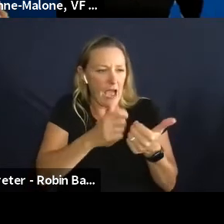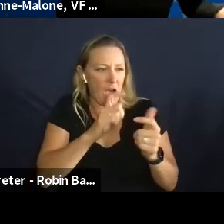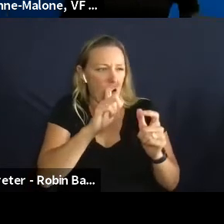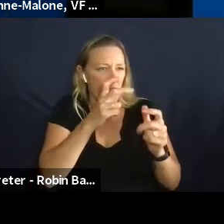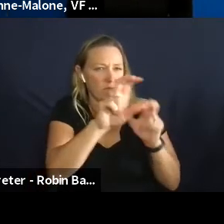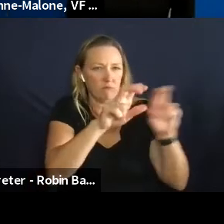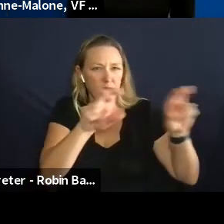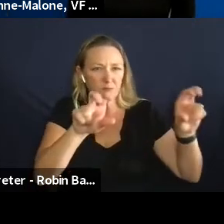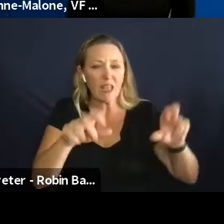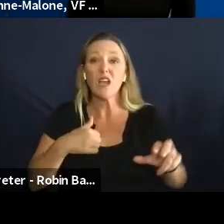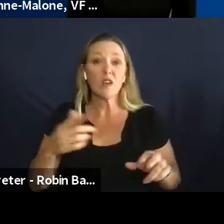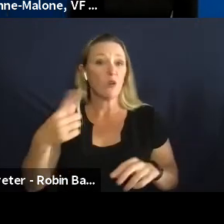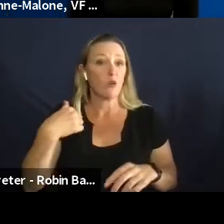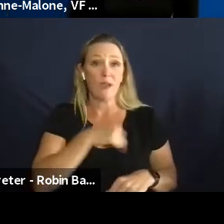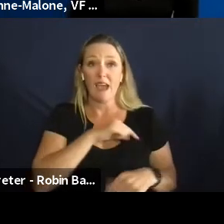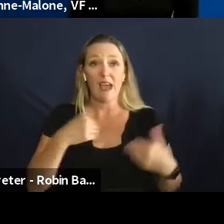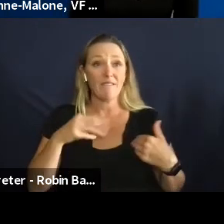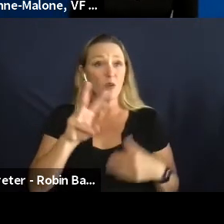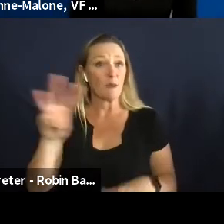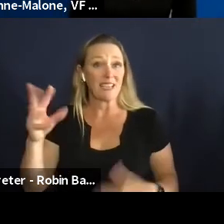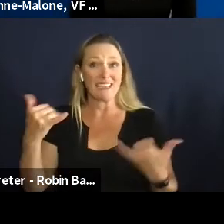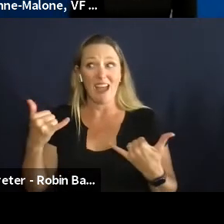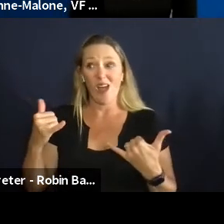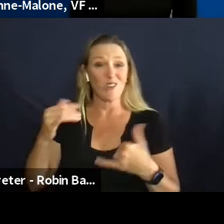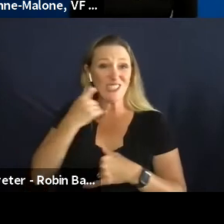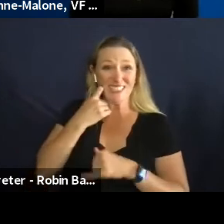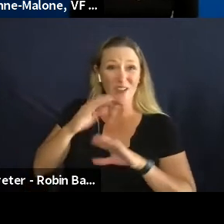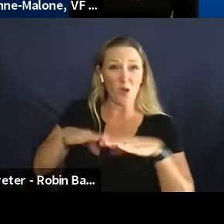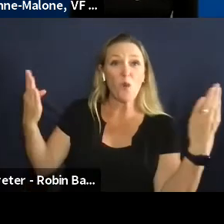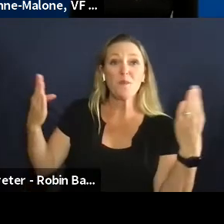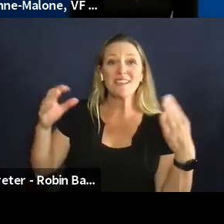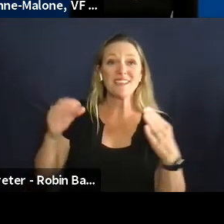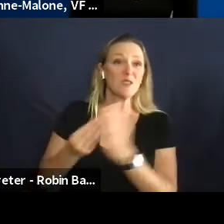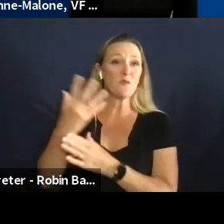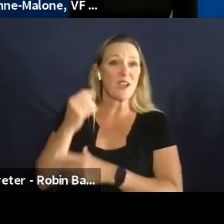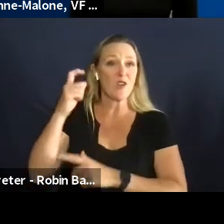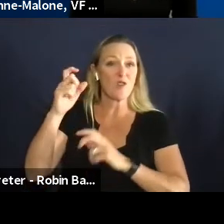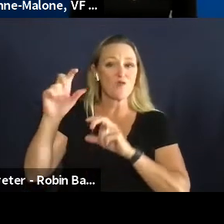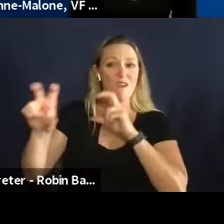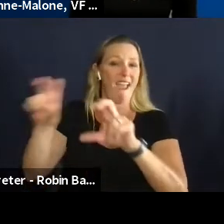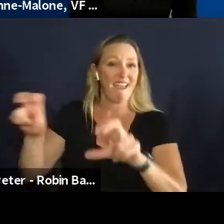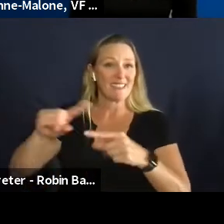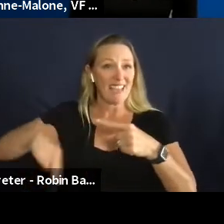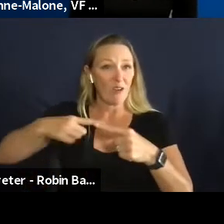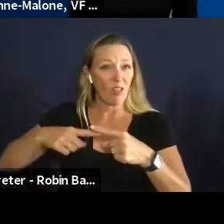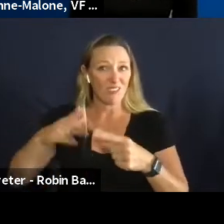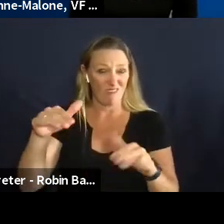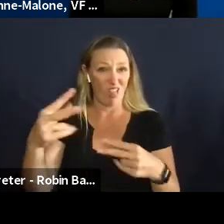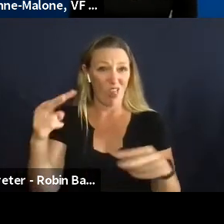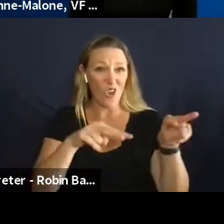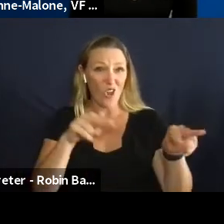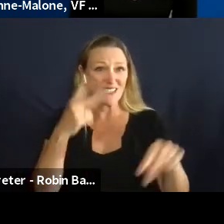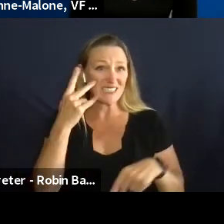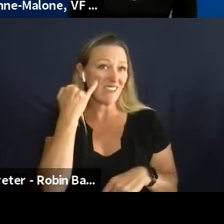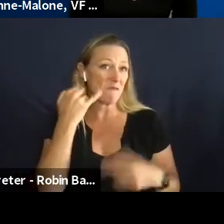all of you to look at the website we have our open spring grant cycle is coming up so um you can take a look and see if anything matches up but you know we